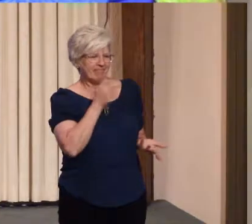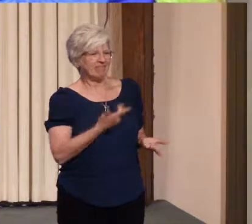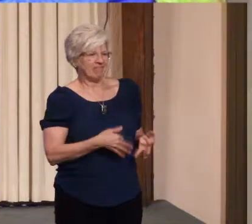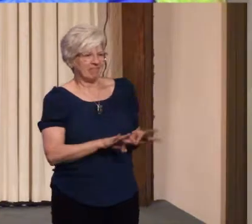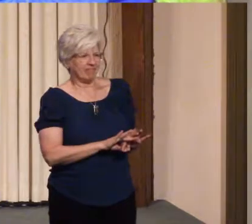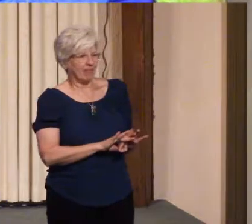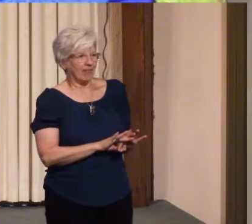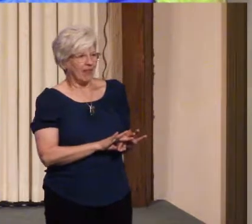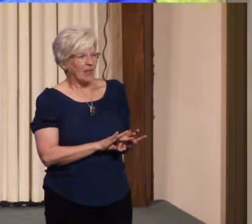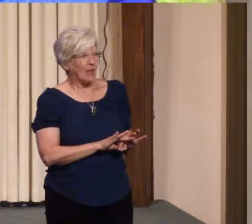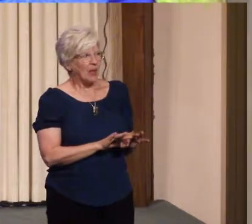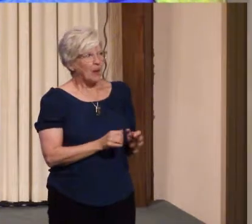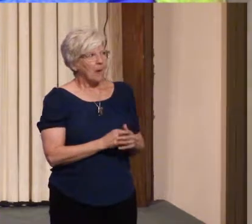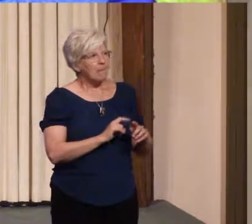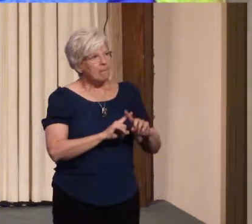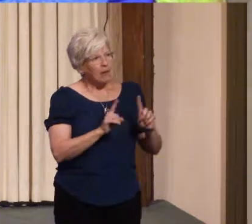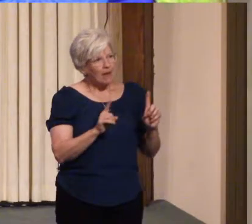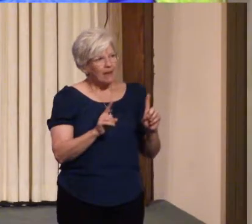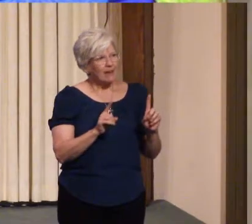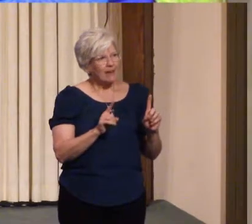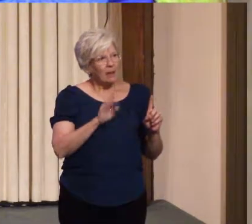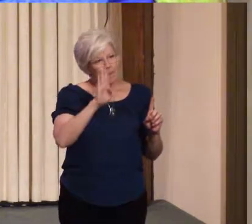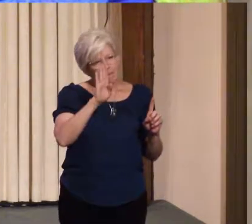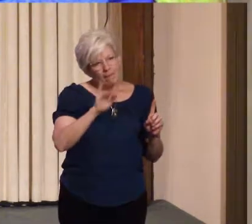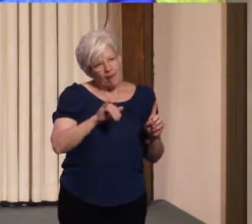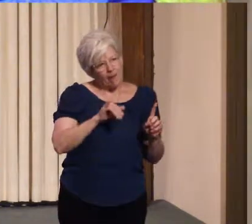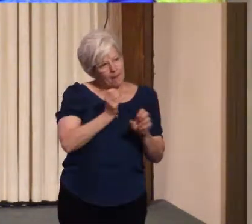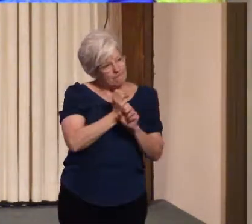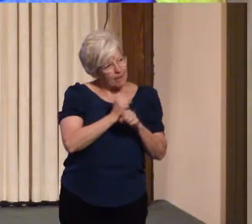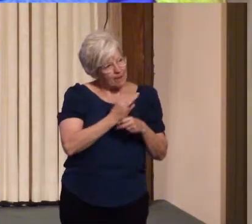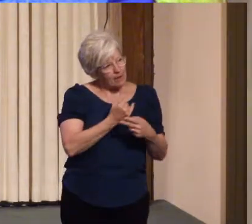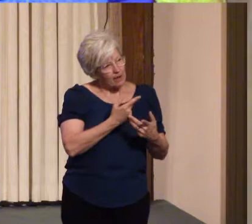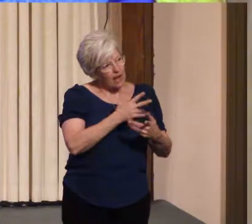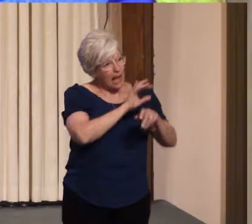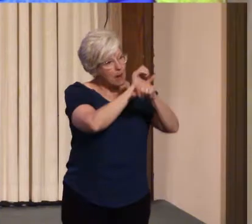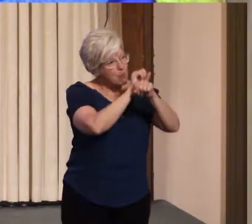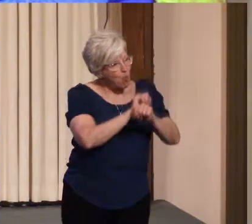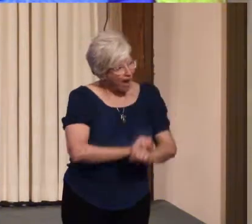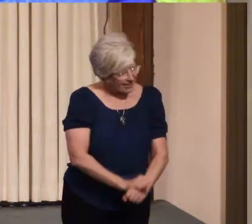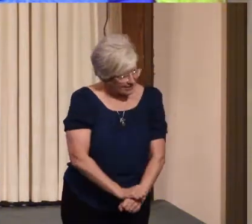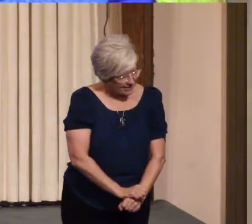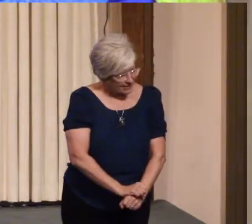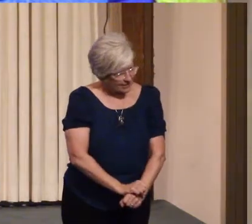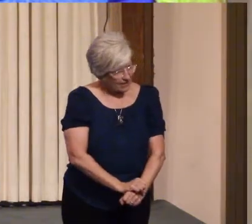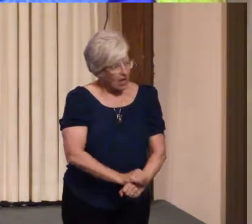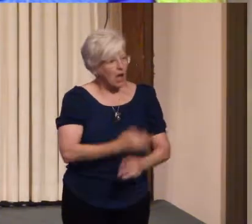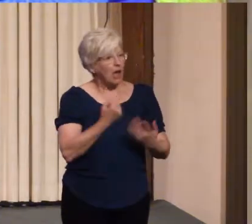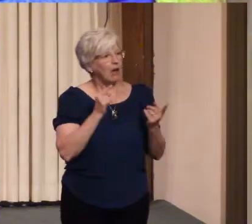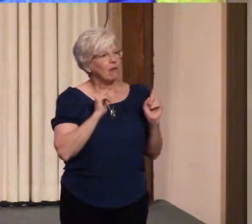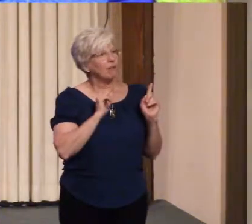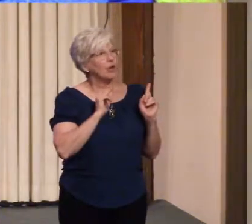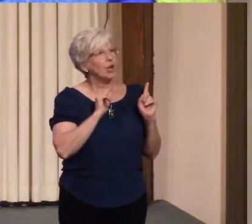And by making a practice of returning to spirit and spending time with spirit